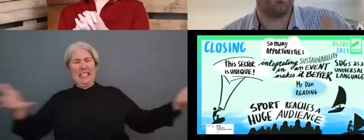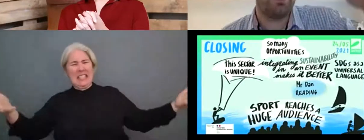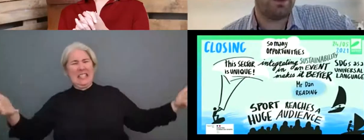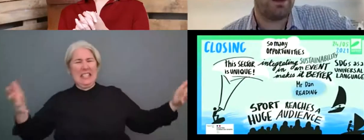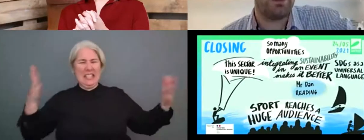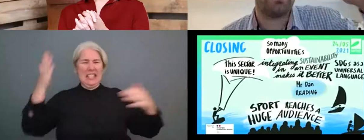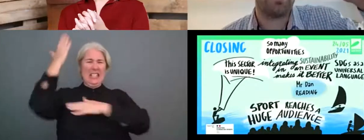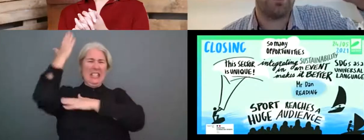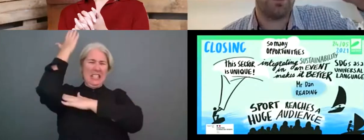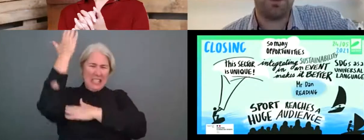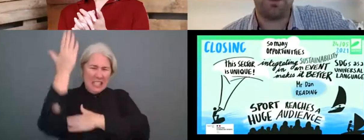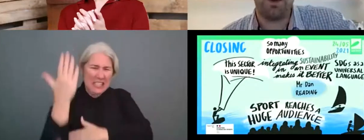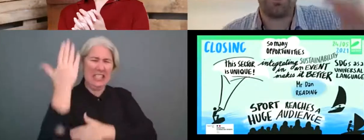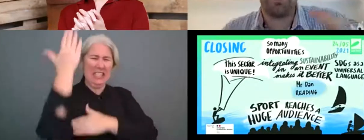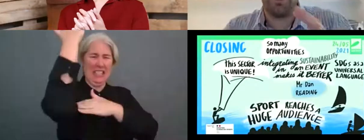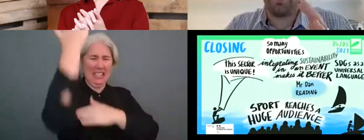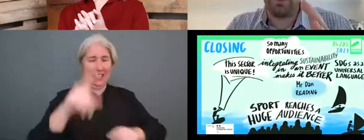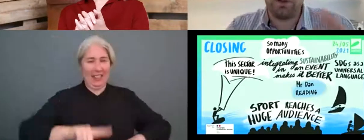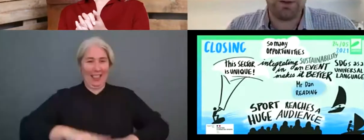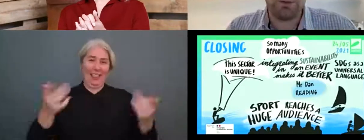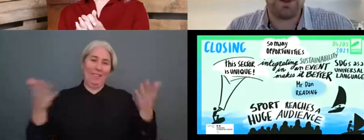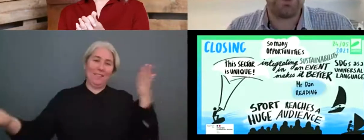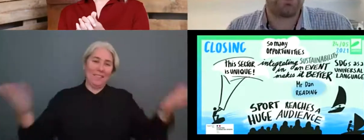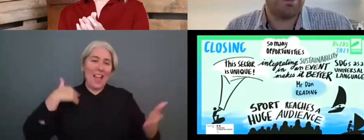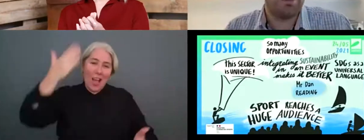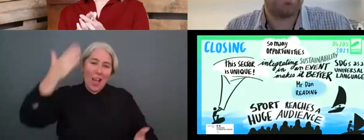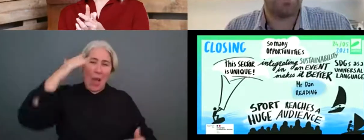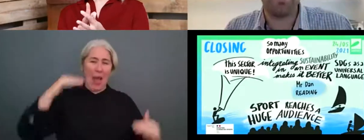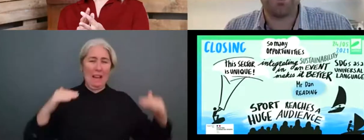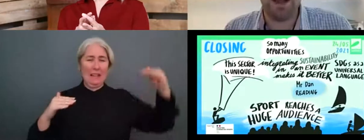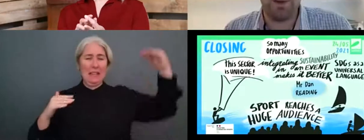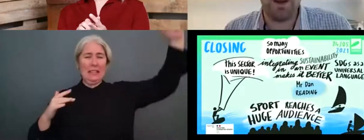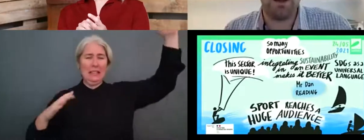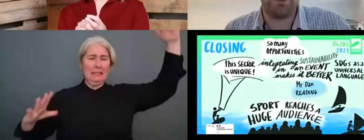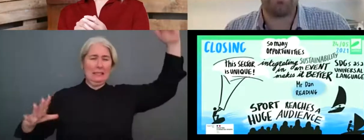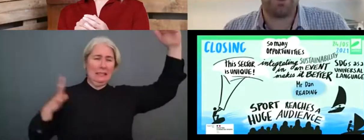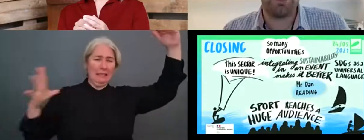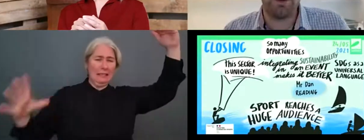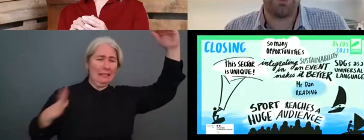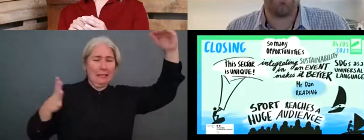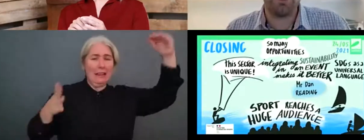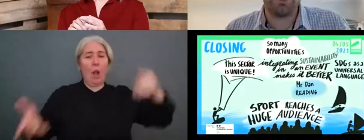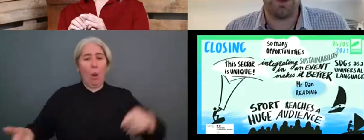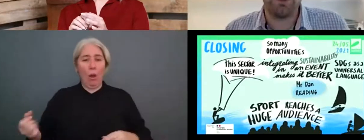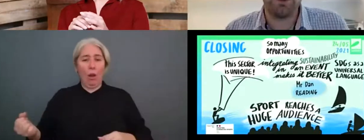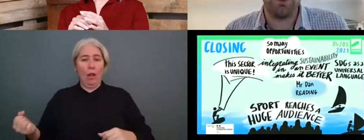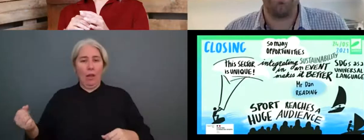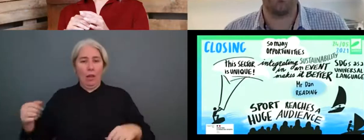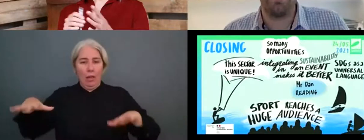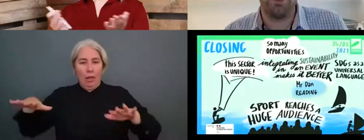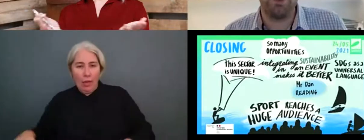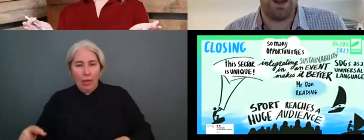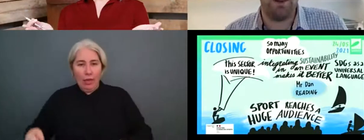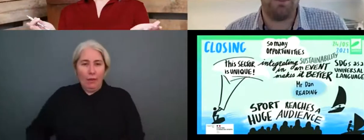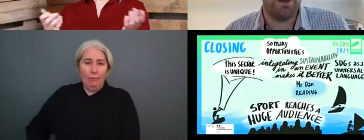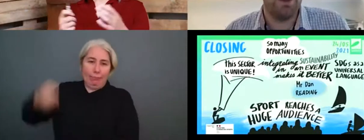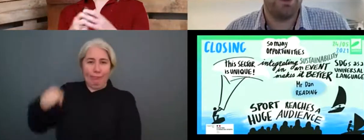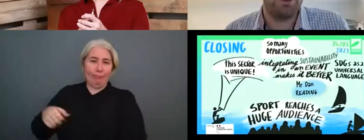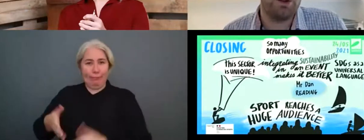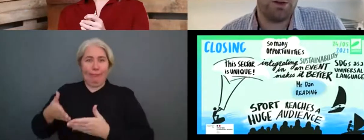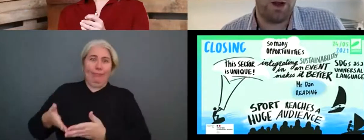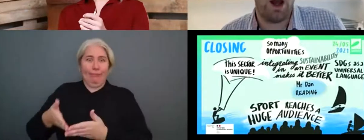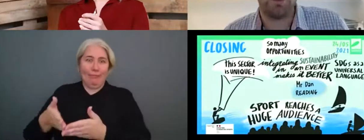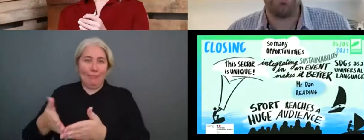there's the, there's the elites and the top events, but the grassroots and in terms of scalability, the grassroots is much, much bigger and, um,